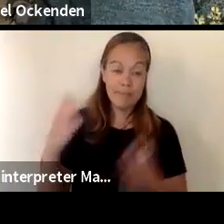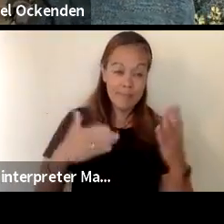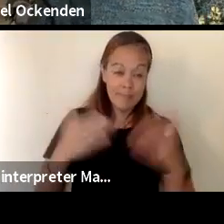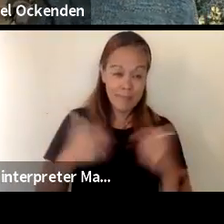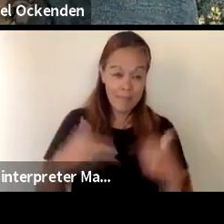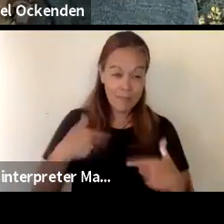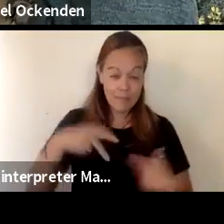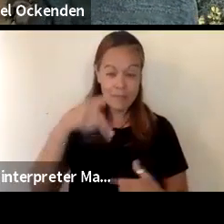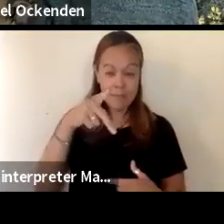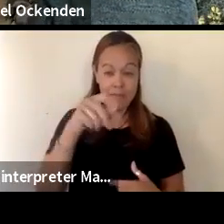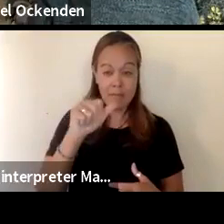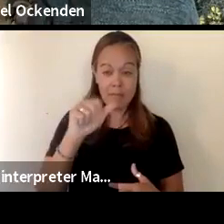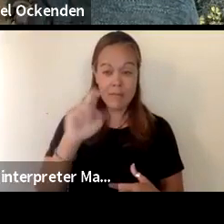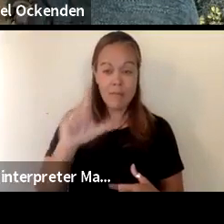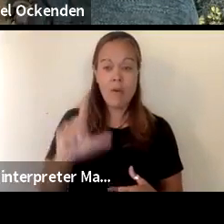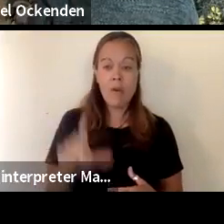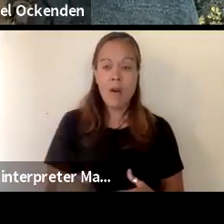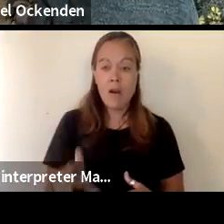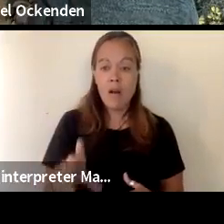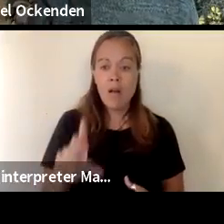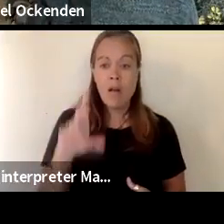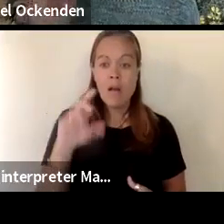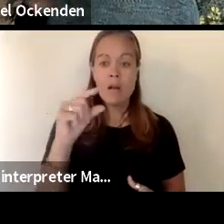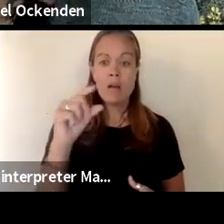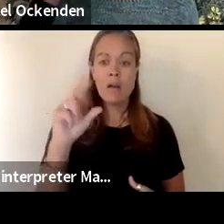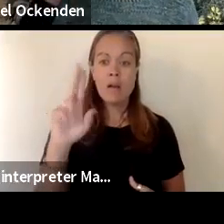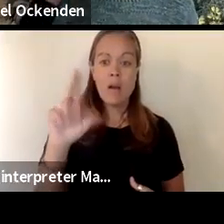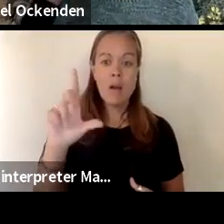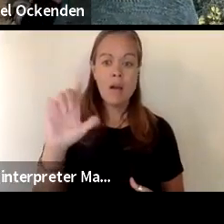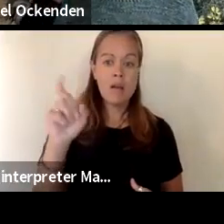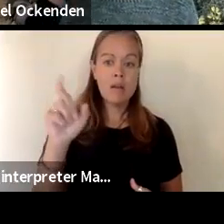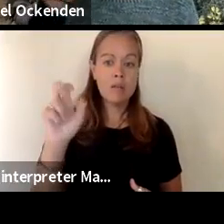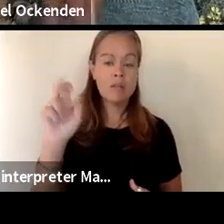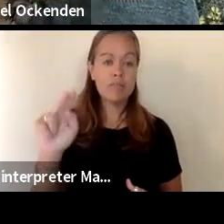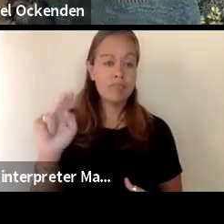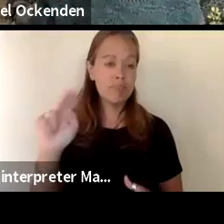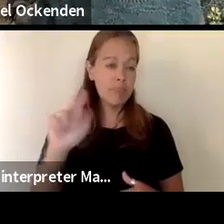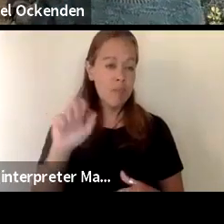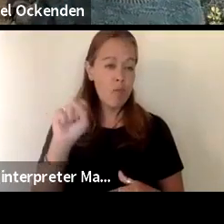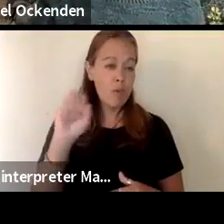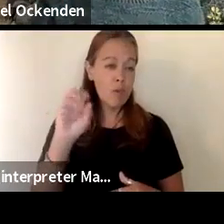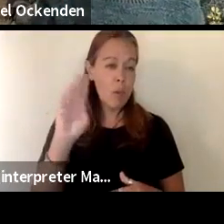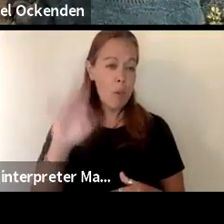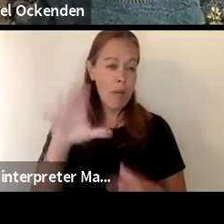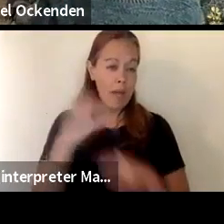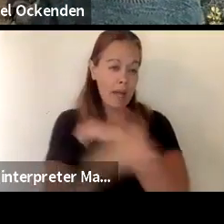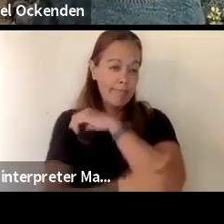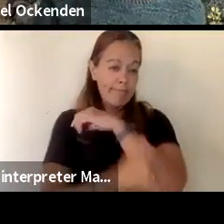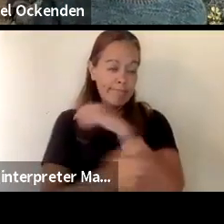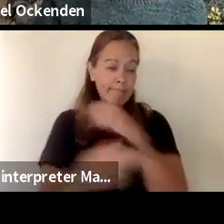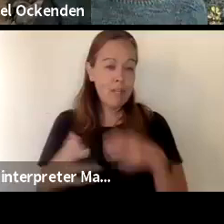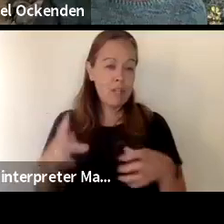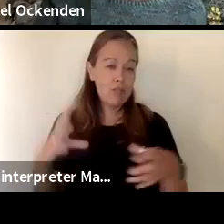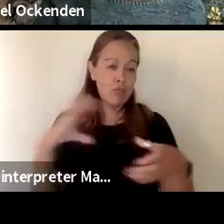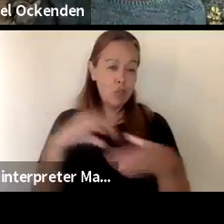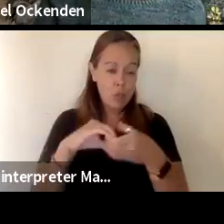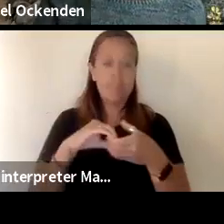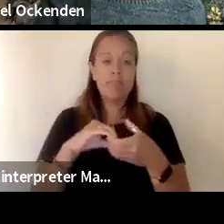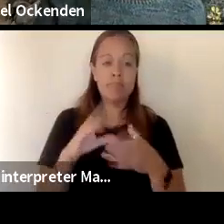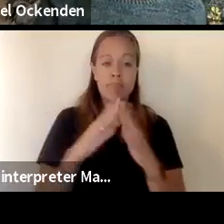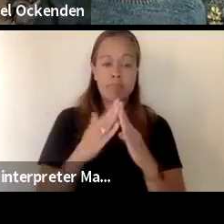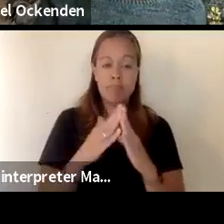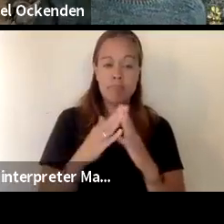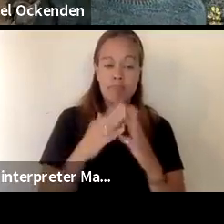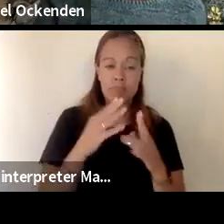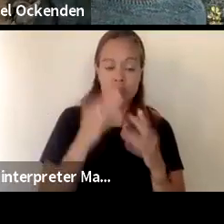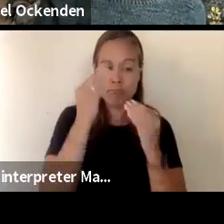gallickson communications manager for the county of sonoma and we'd like to welcome all of you to this joint community briefing for tuesday